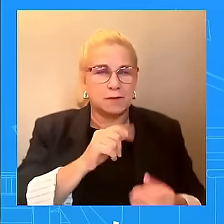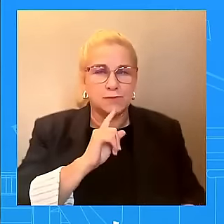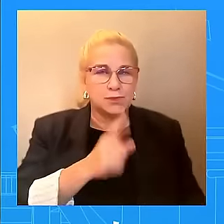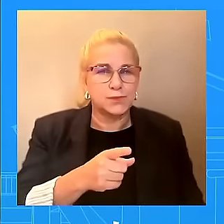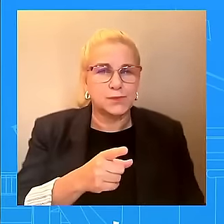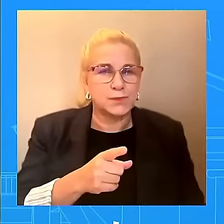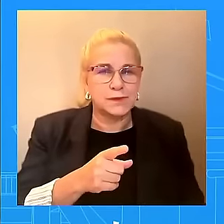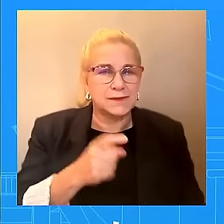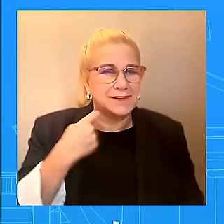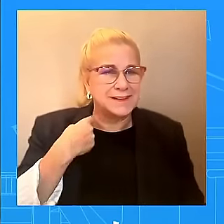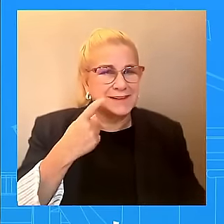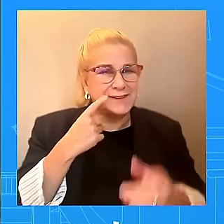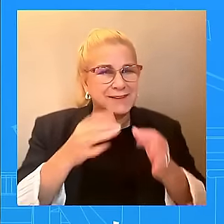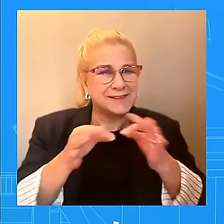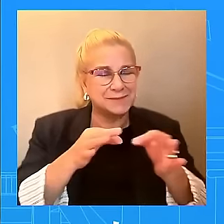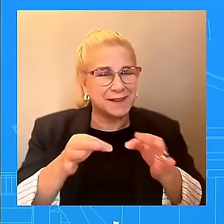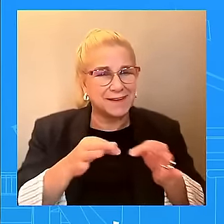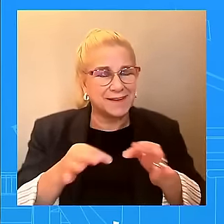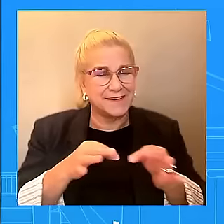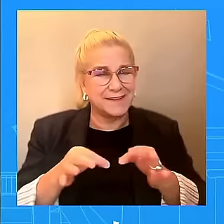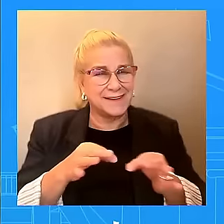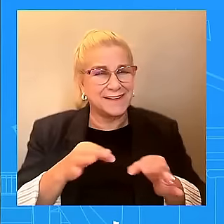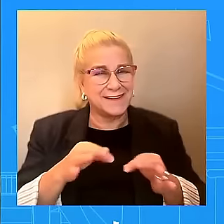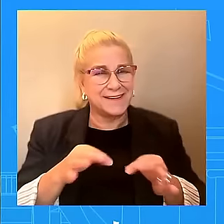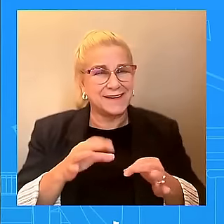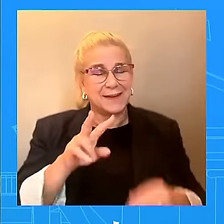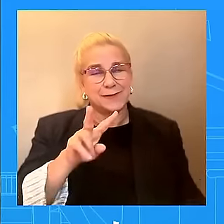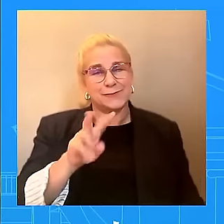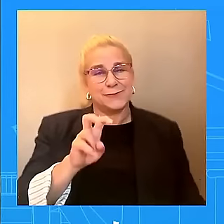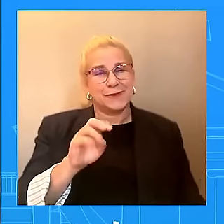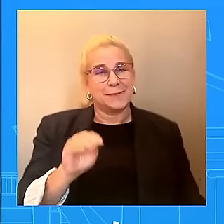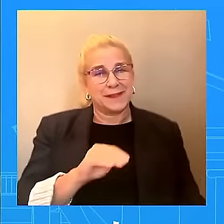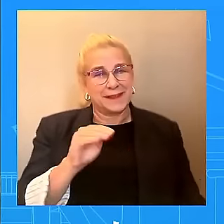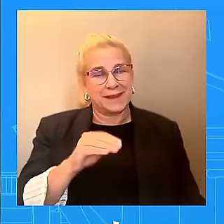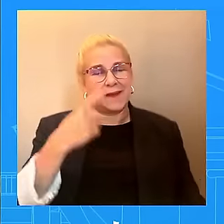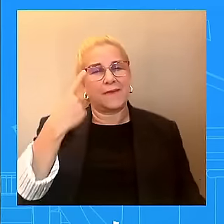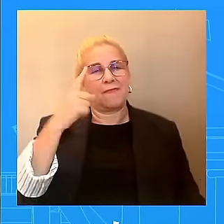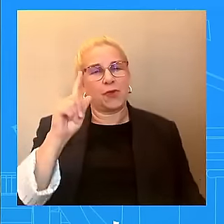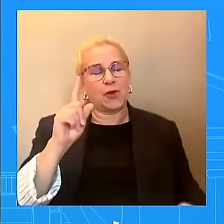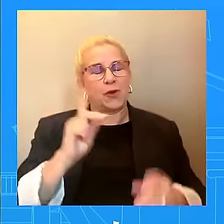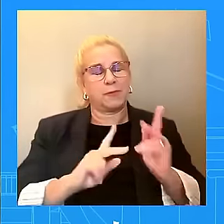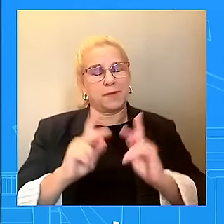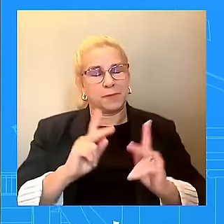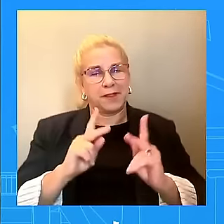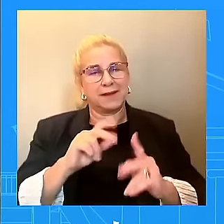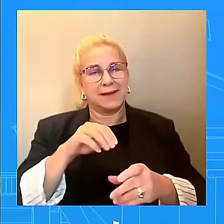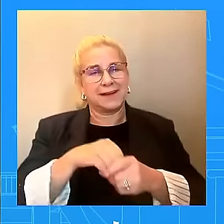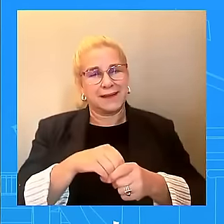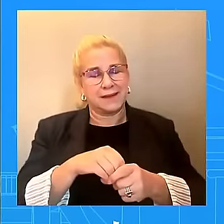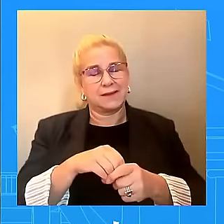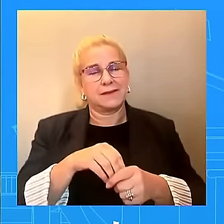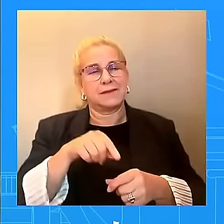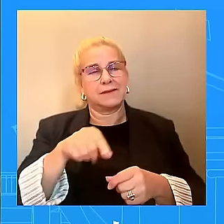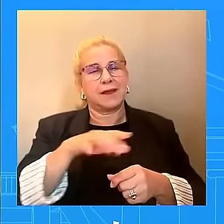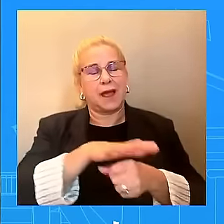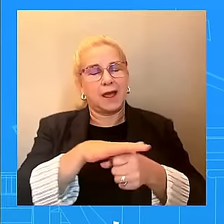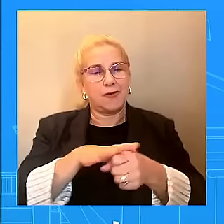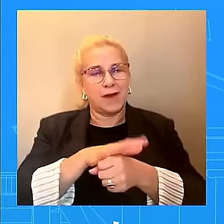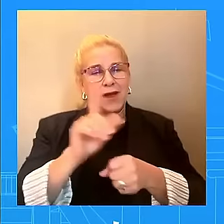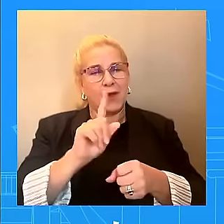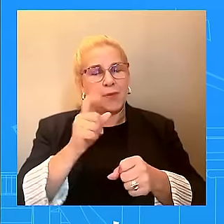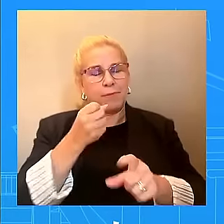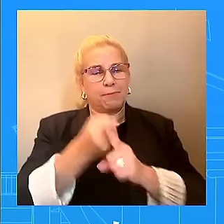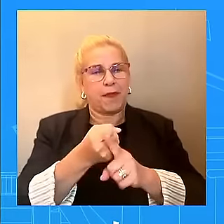provided more than $200 million to folks who are impacted in the area. And I just shared with you that people are deciding not to.